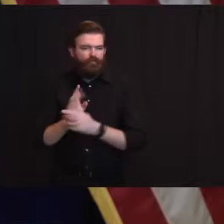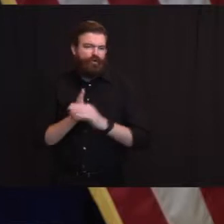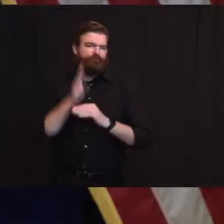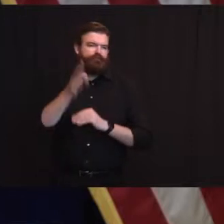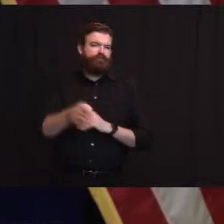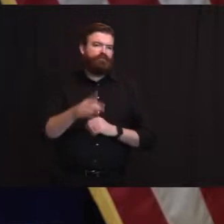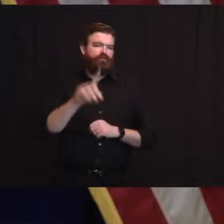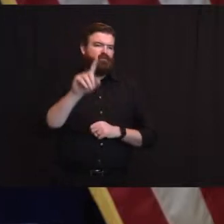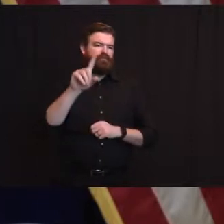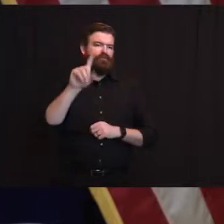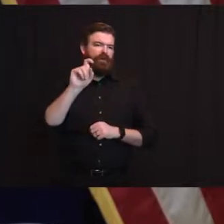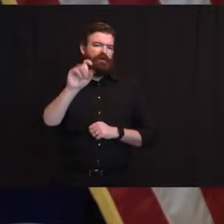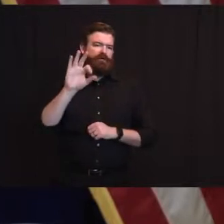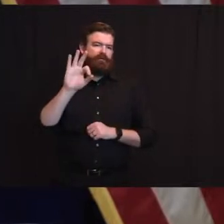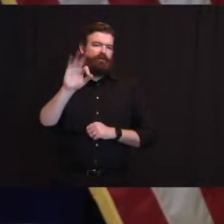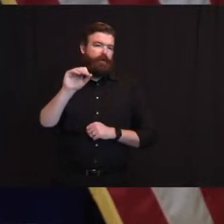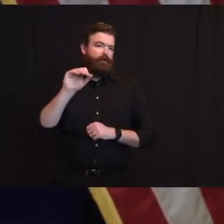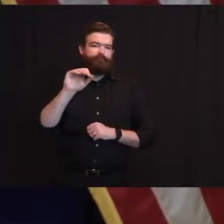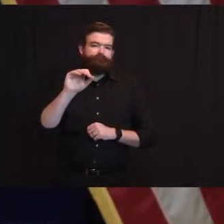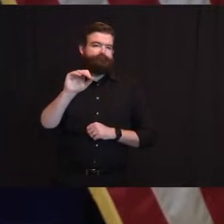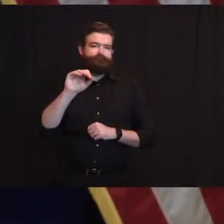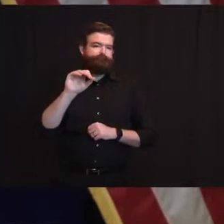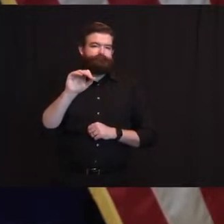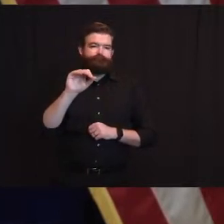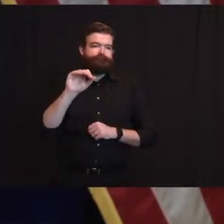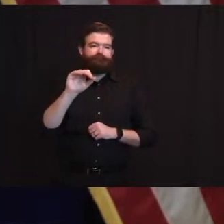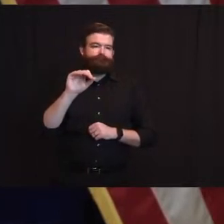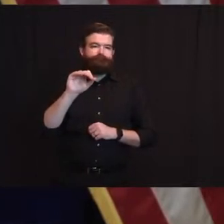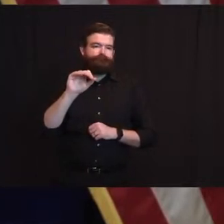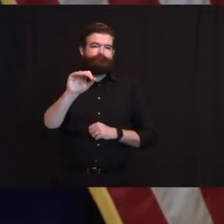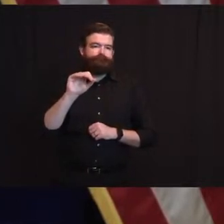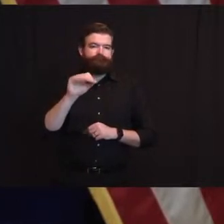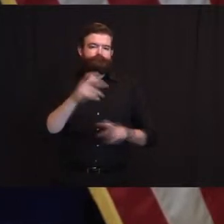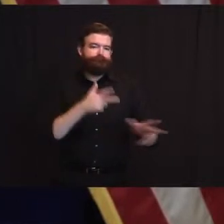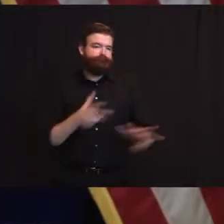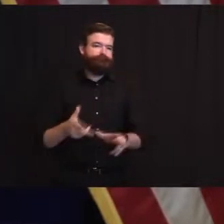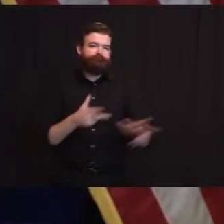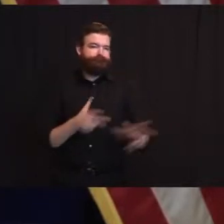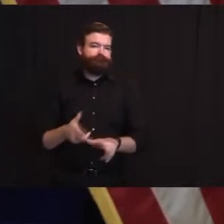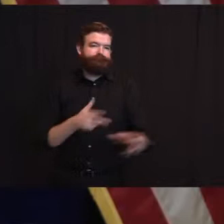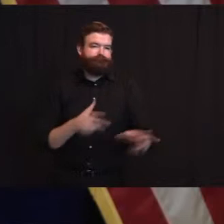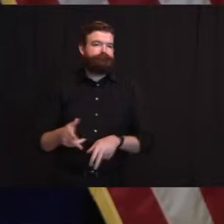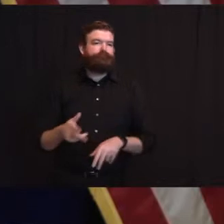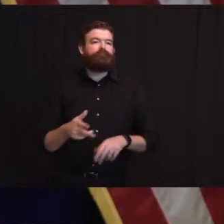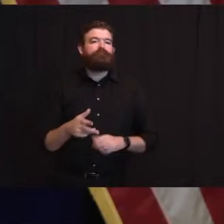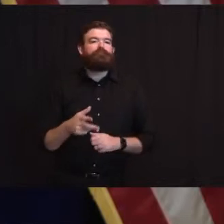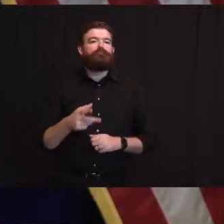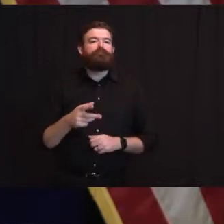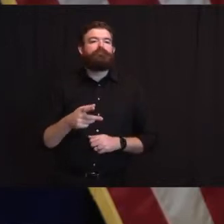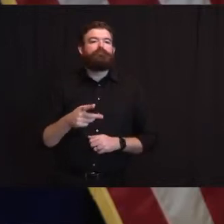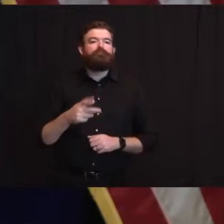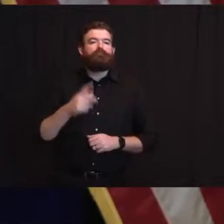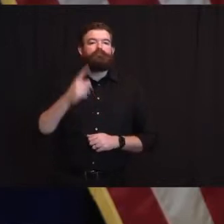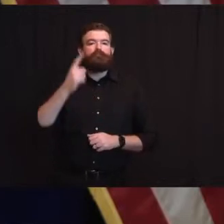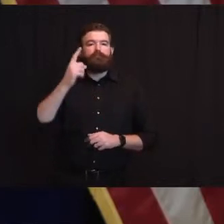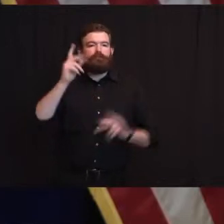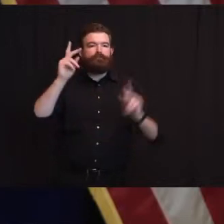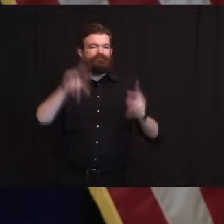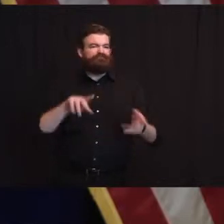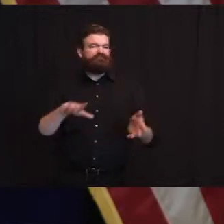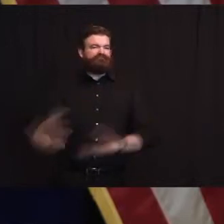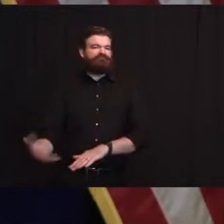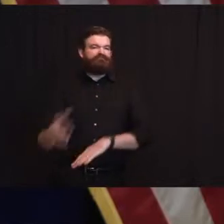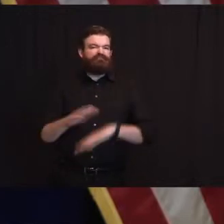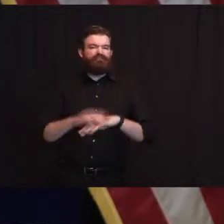we did have one fatal accident on the New Jersey Turnpike up in Teaneck. And just one more